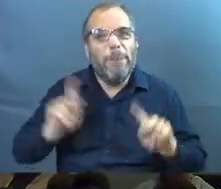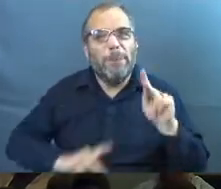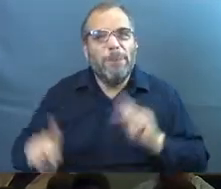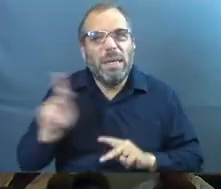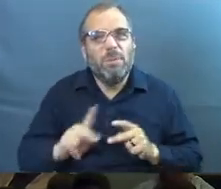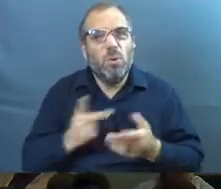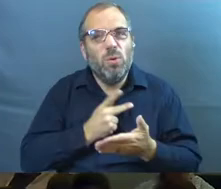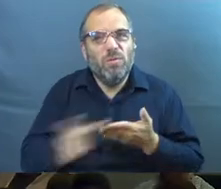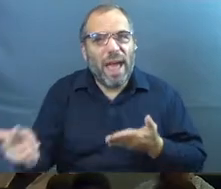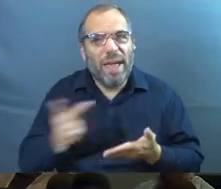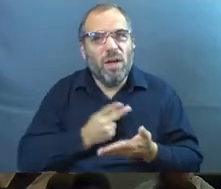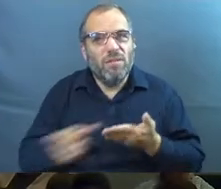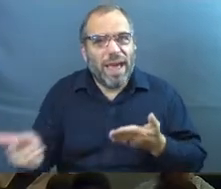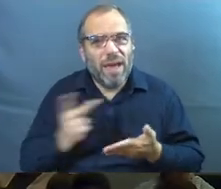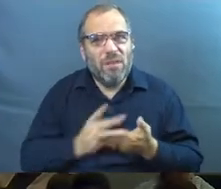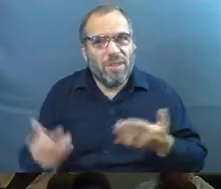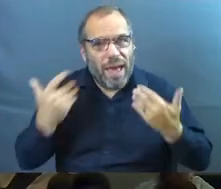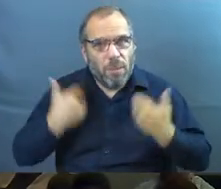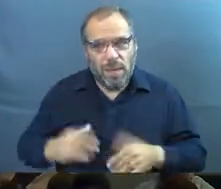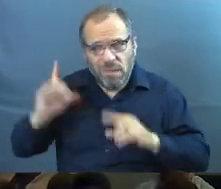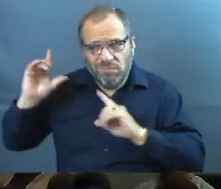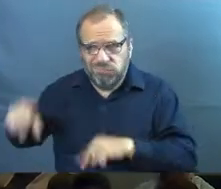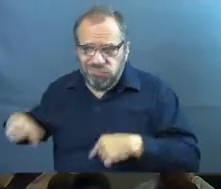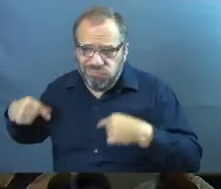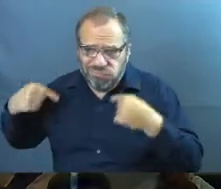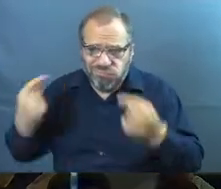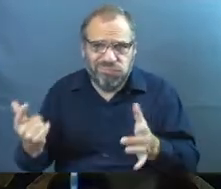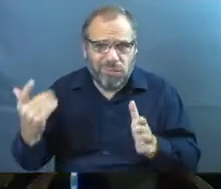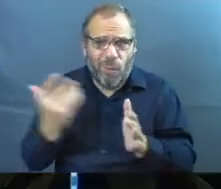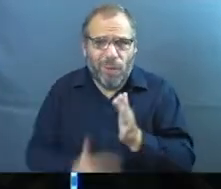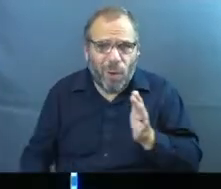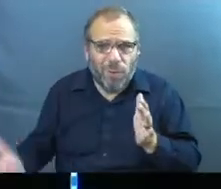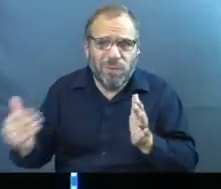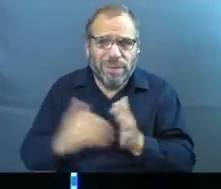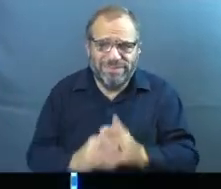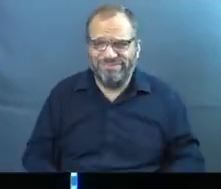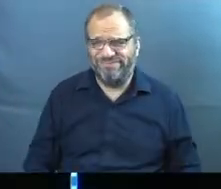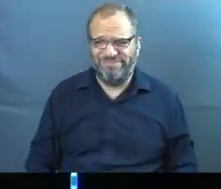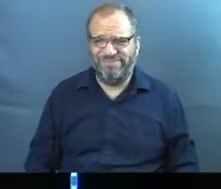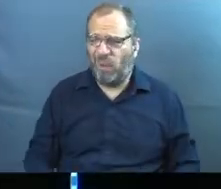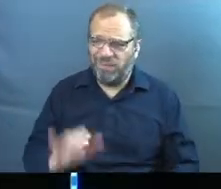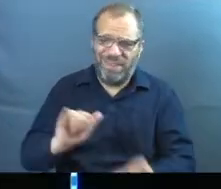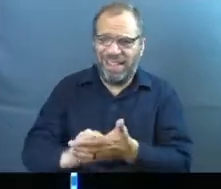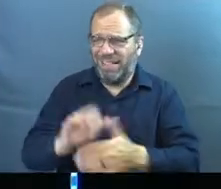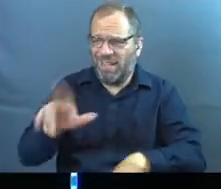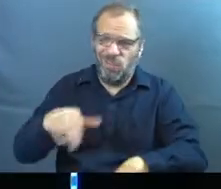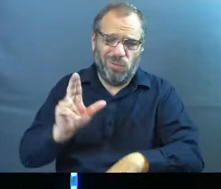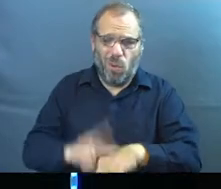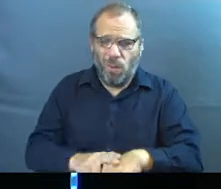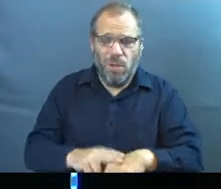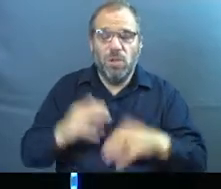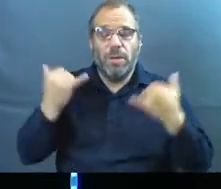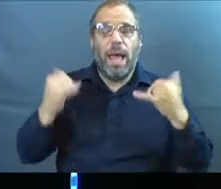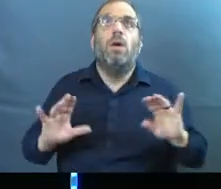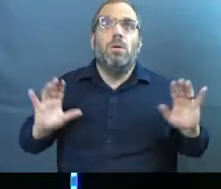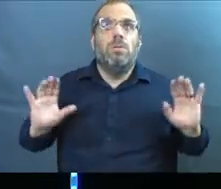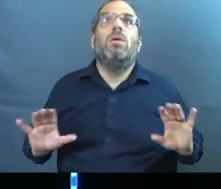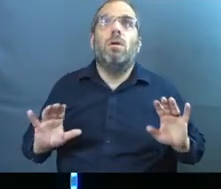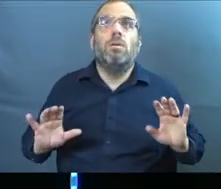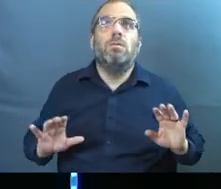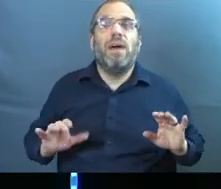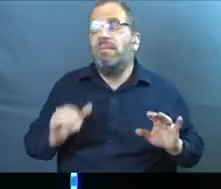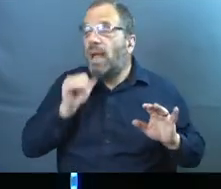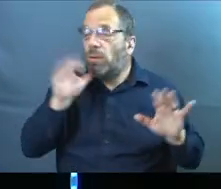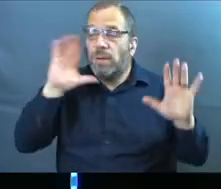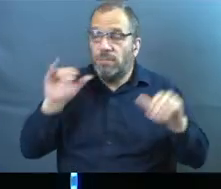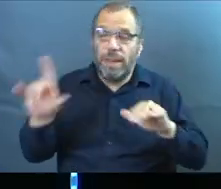failing me or not showing up when I'd hoped they would over and over and over again, right? So maybe I get to this mental space where like, well, I just won't